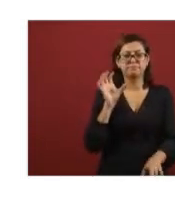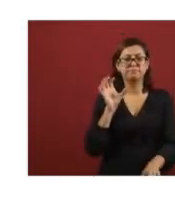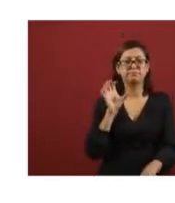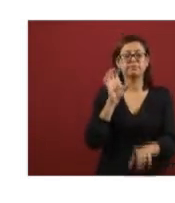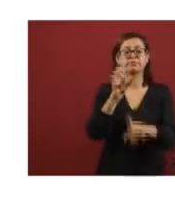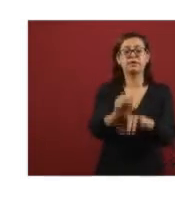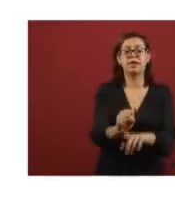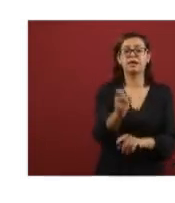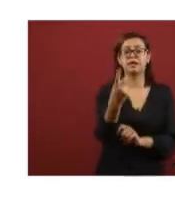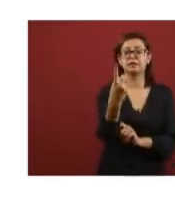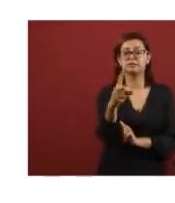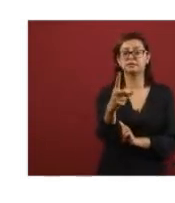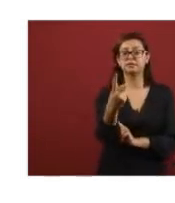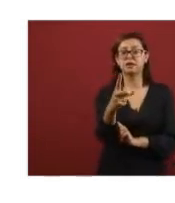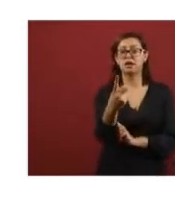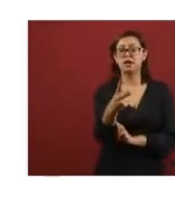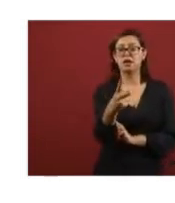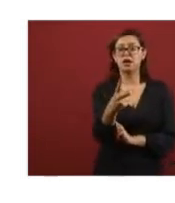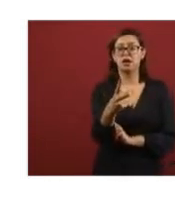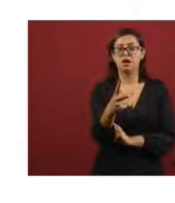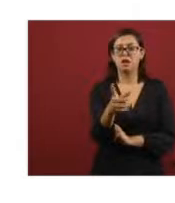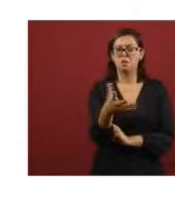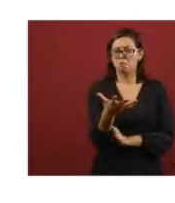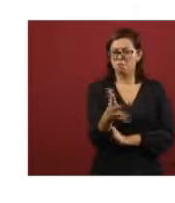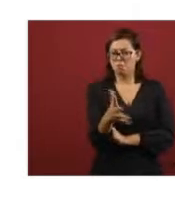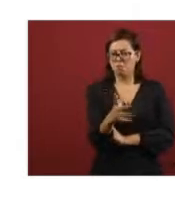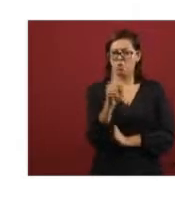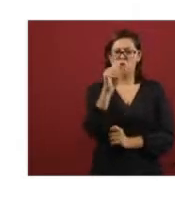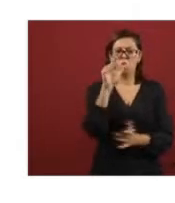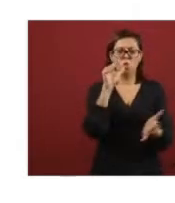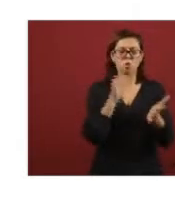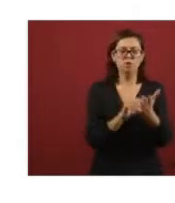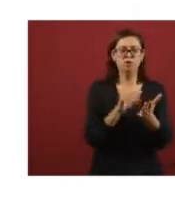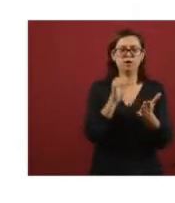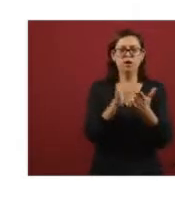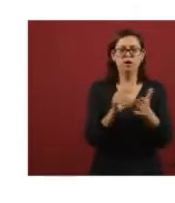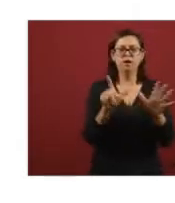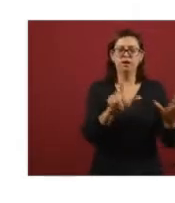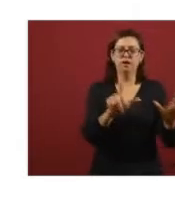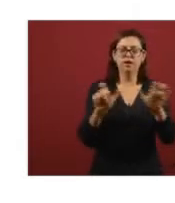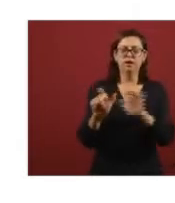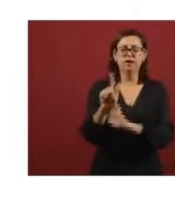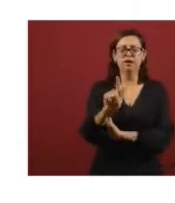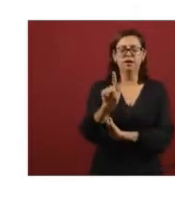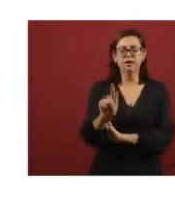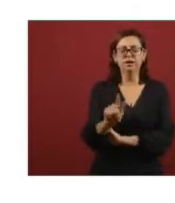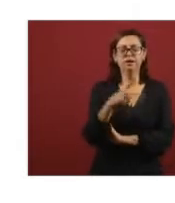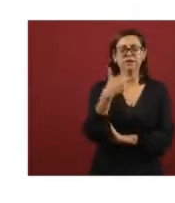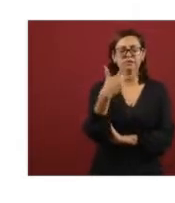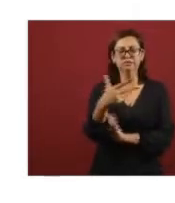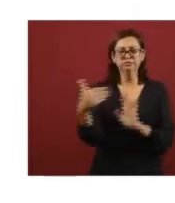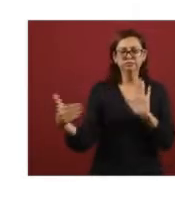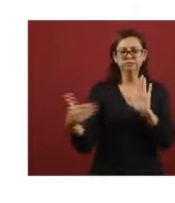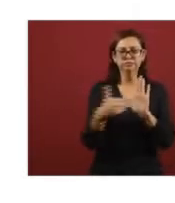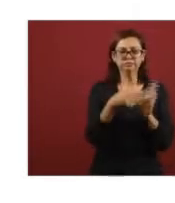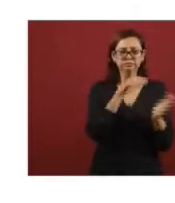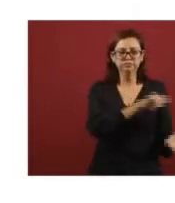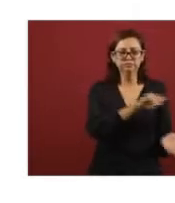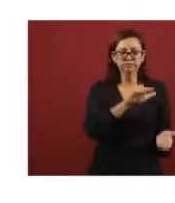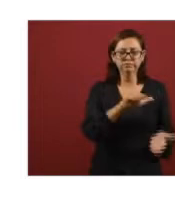until we get to December with an estimated of 1,778